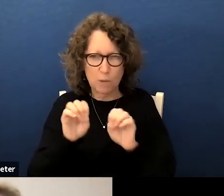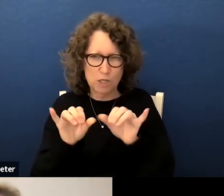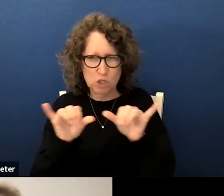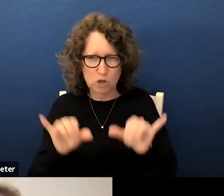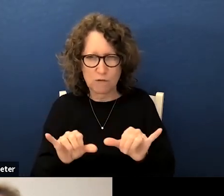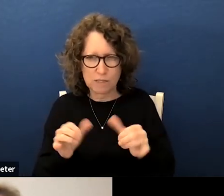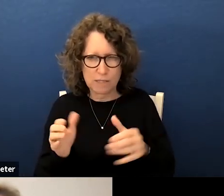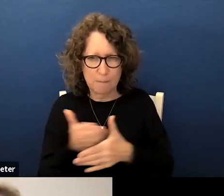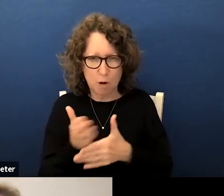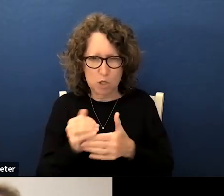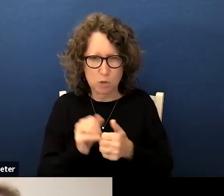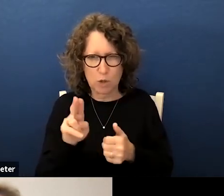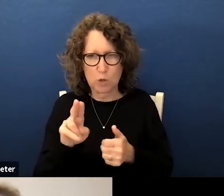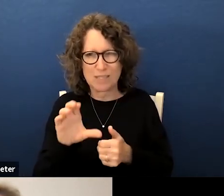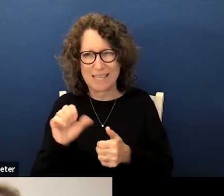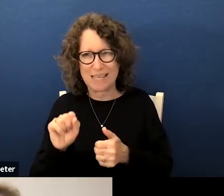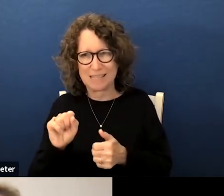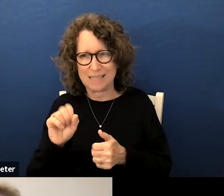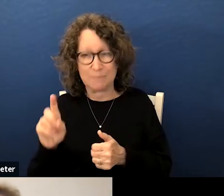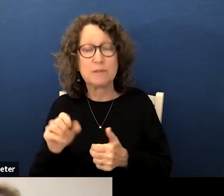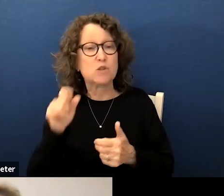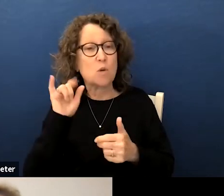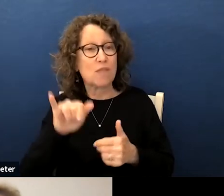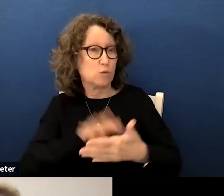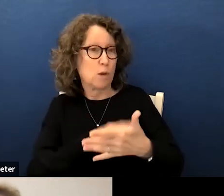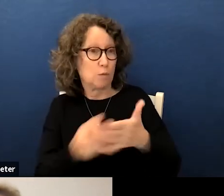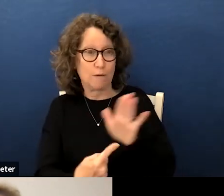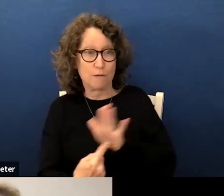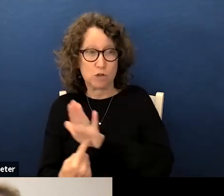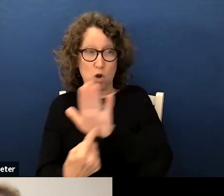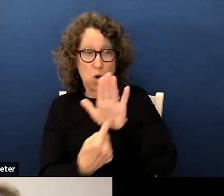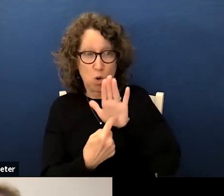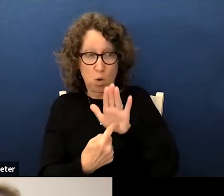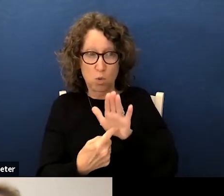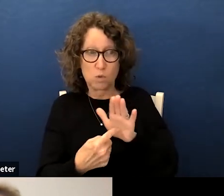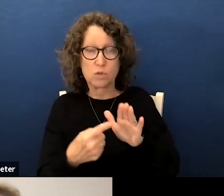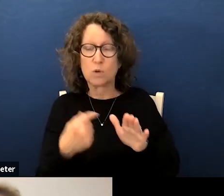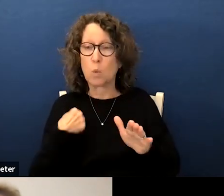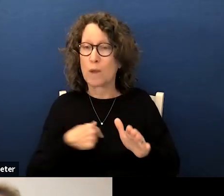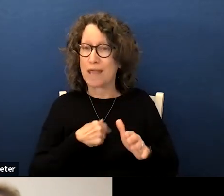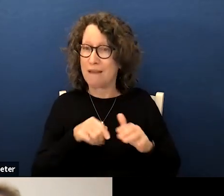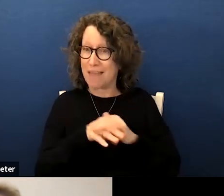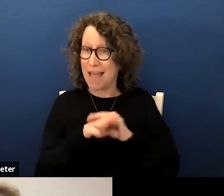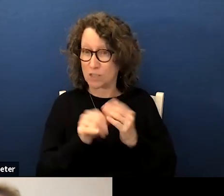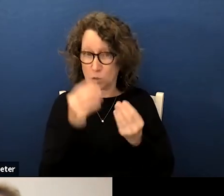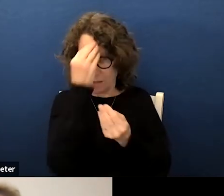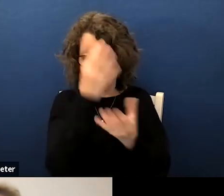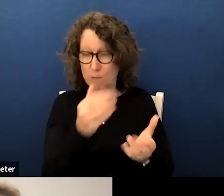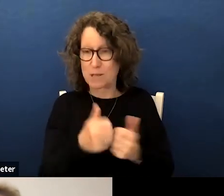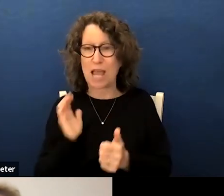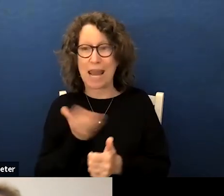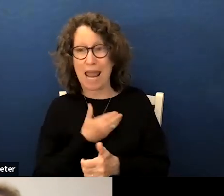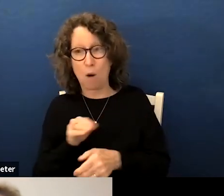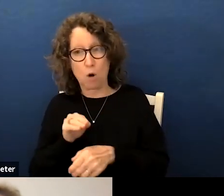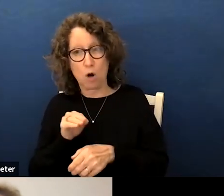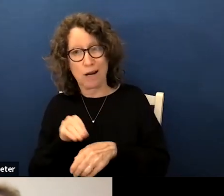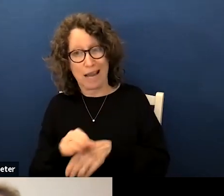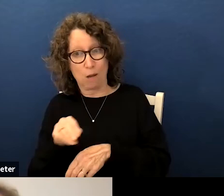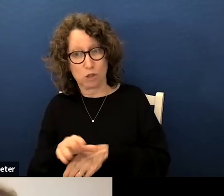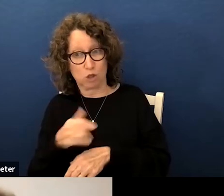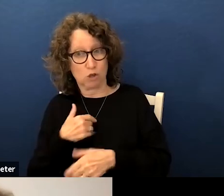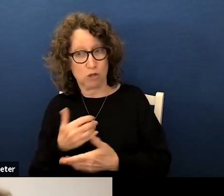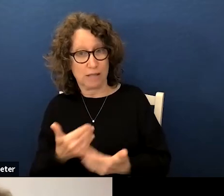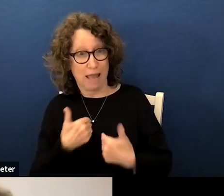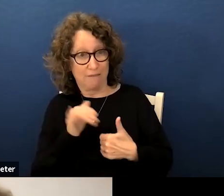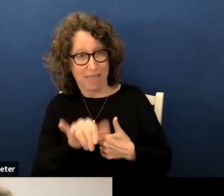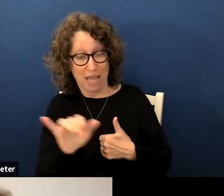partnership with ucsv so that's what this graph is showing you and we have access to this information and now our counselors and administrators at sites have